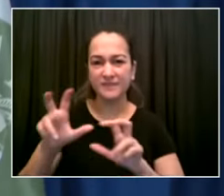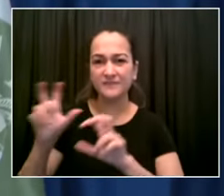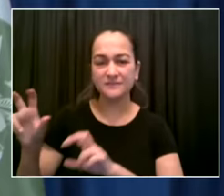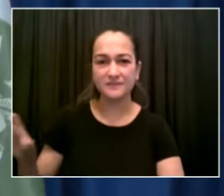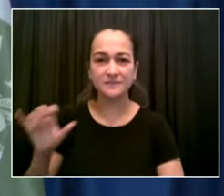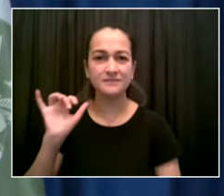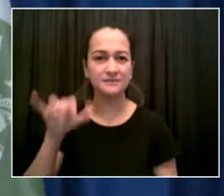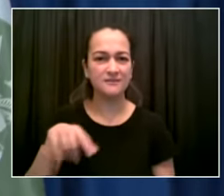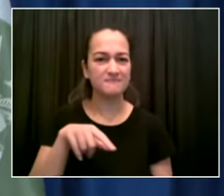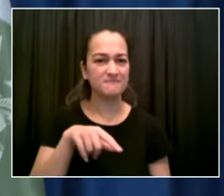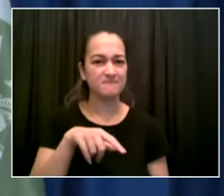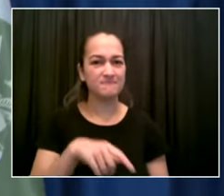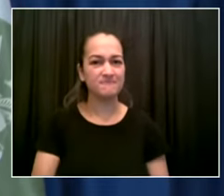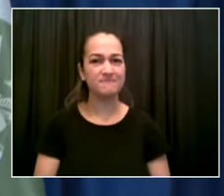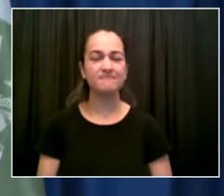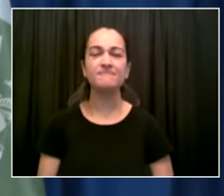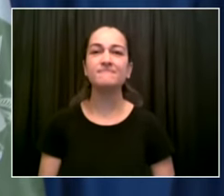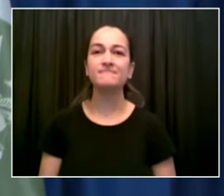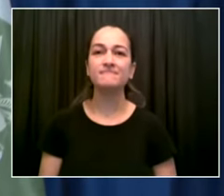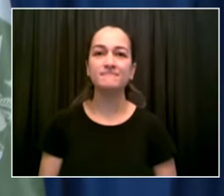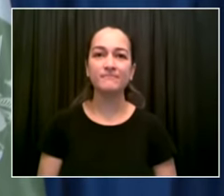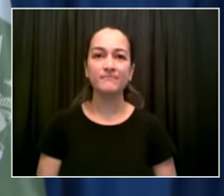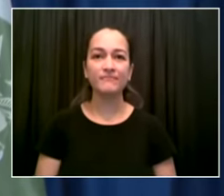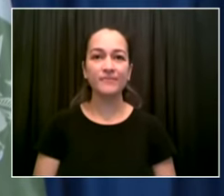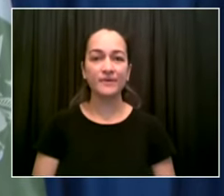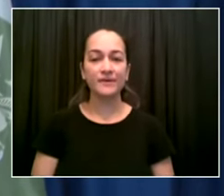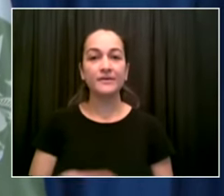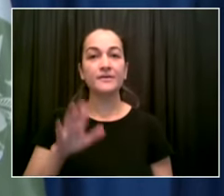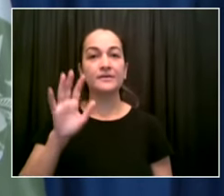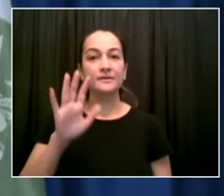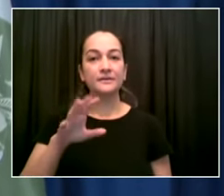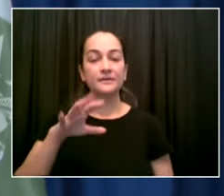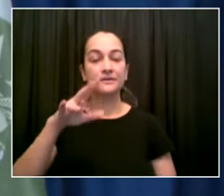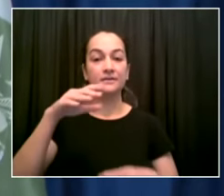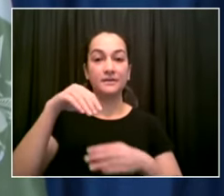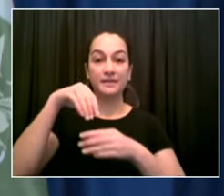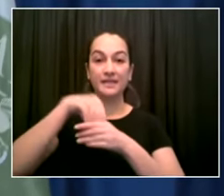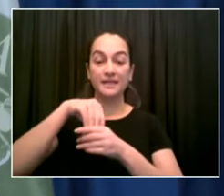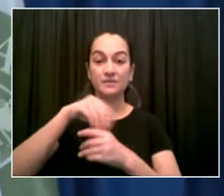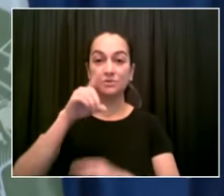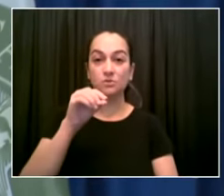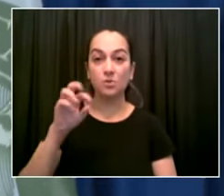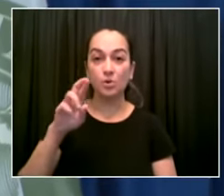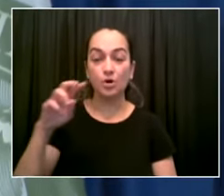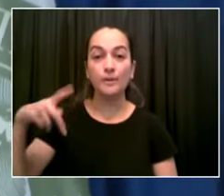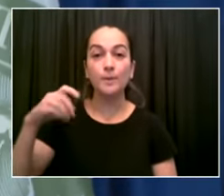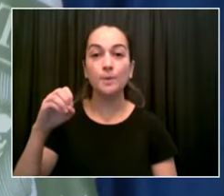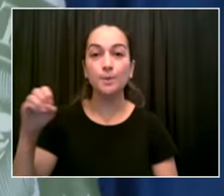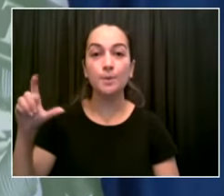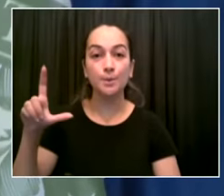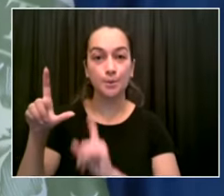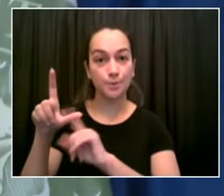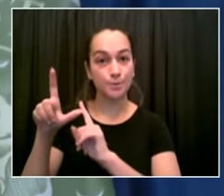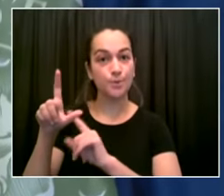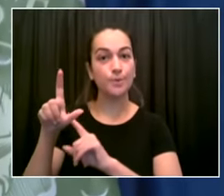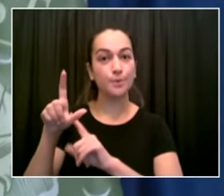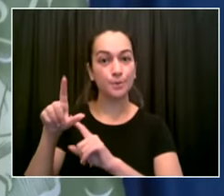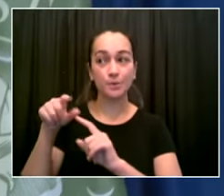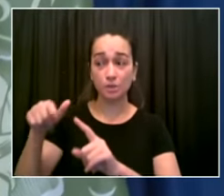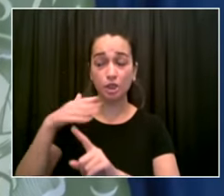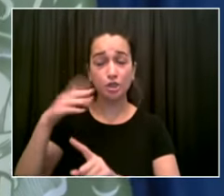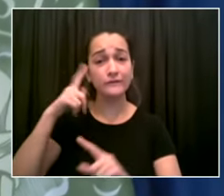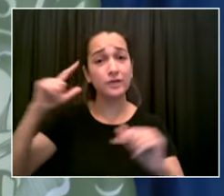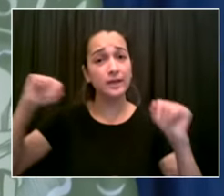pivot and we said there's a higher purpose for this money and we laid out how we were going to spend it one of the higher purposes